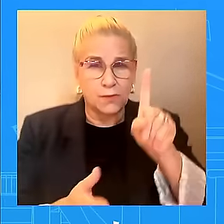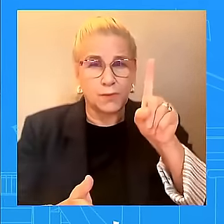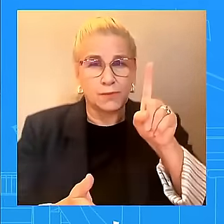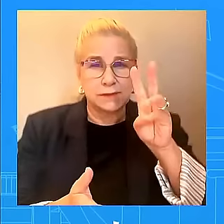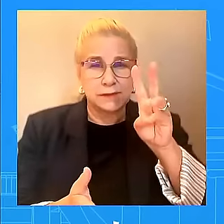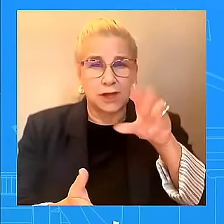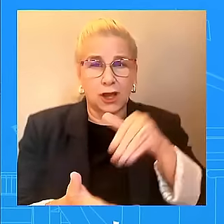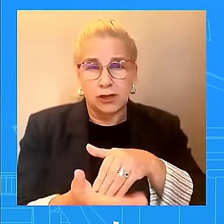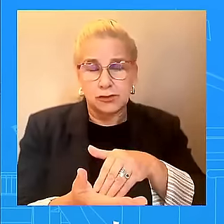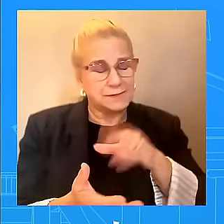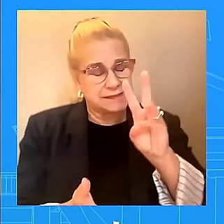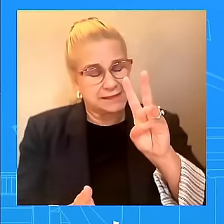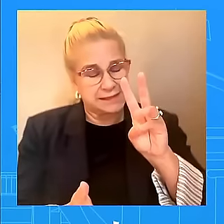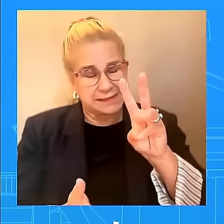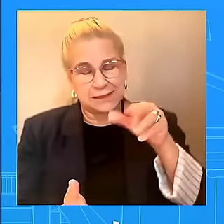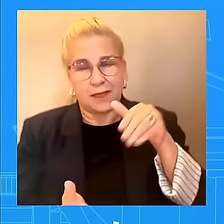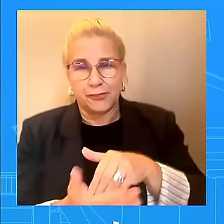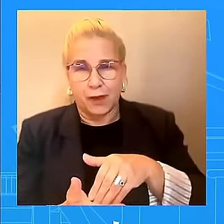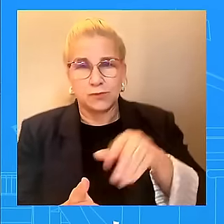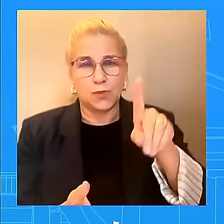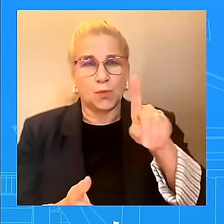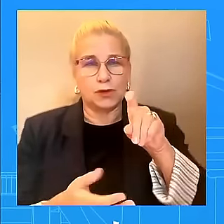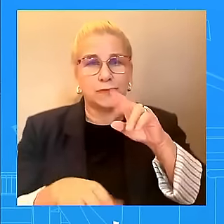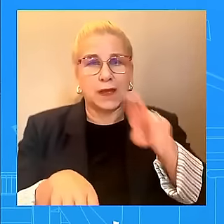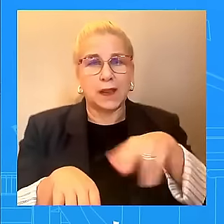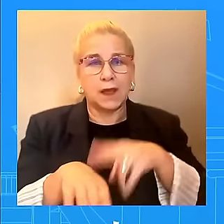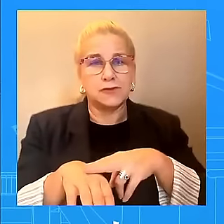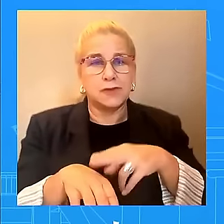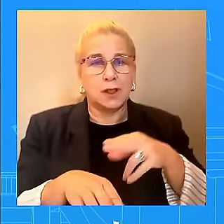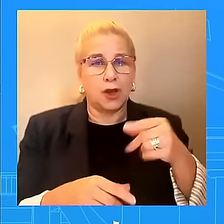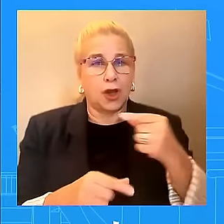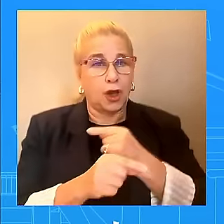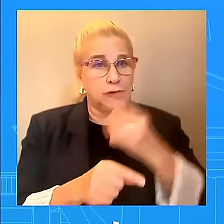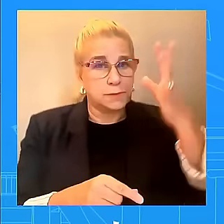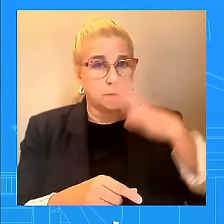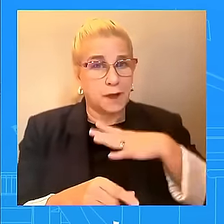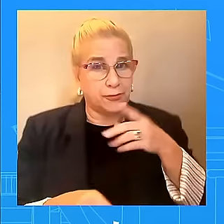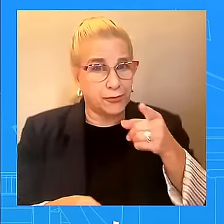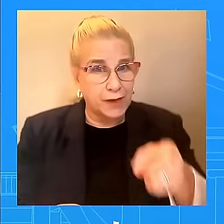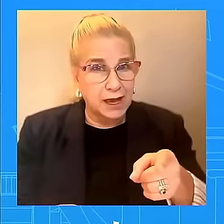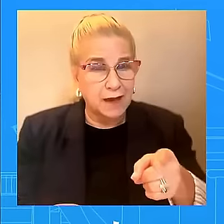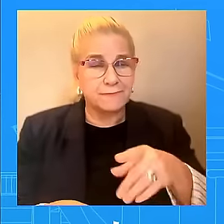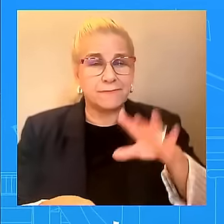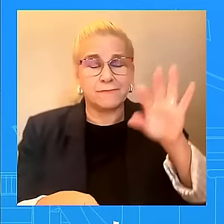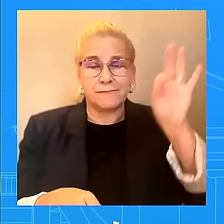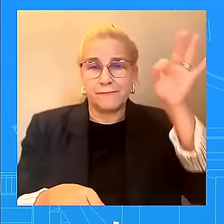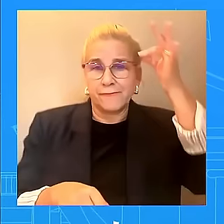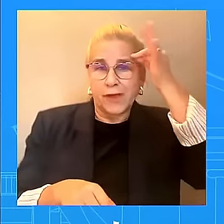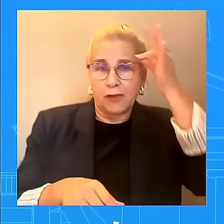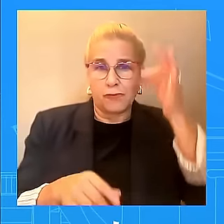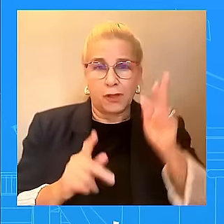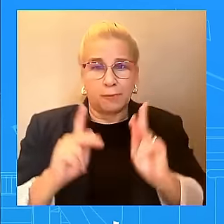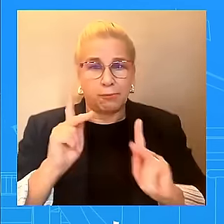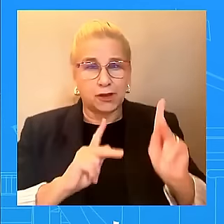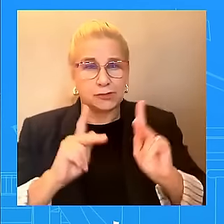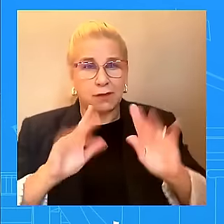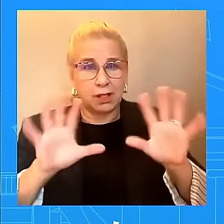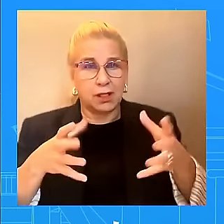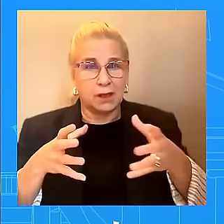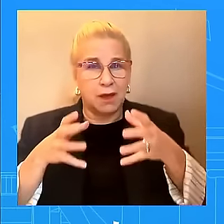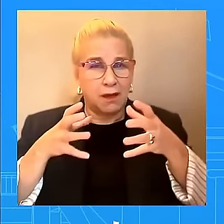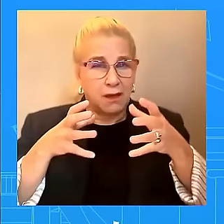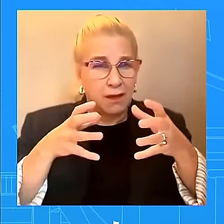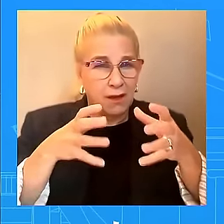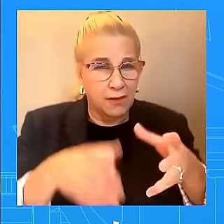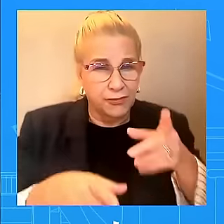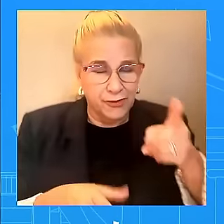personnel, all working together with their state and local counterparts to help people begin their road to rebuilding. Over the